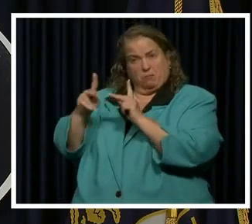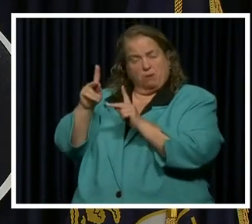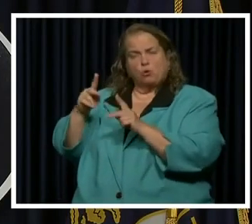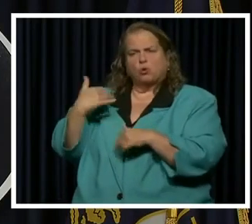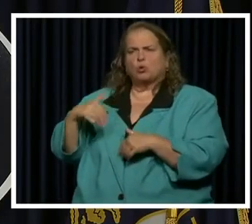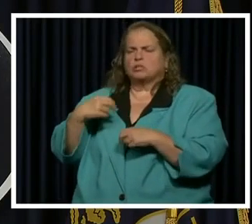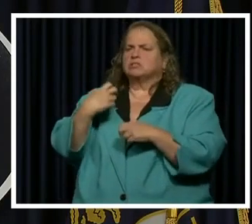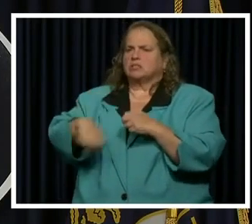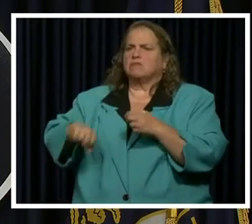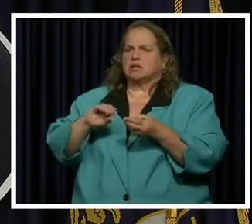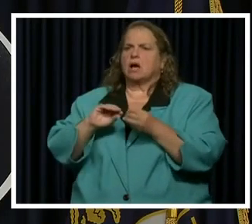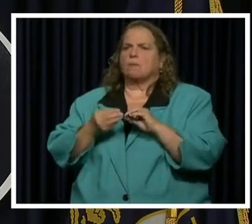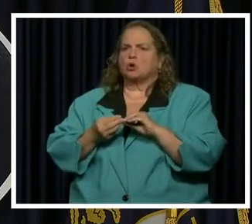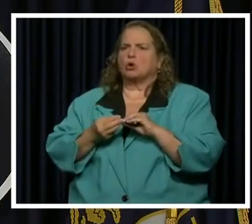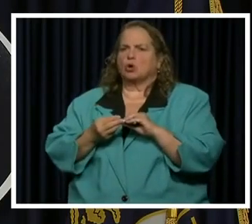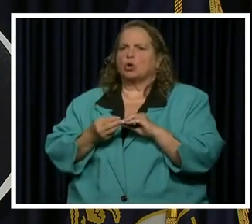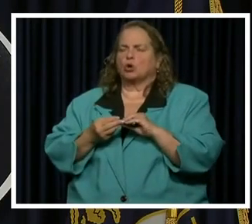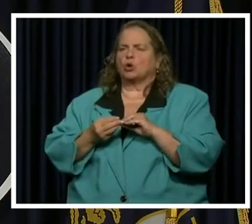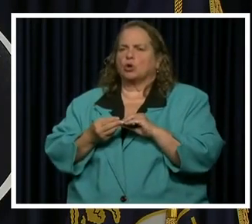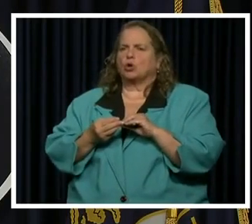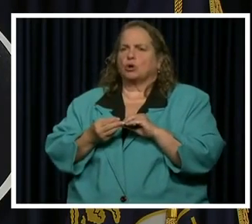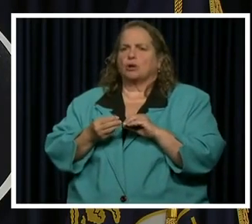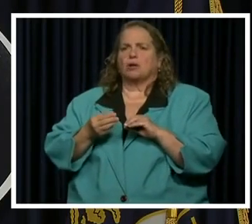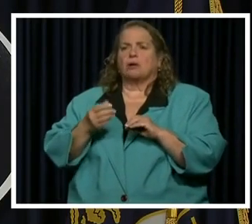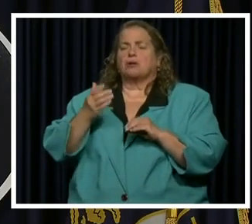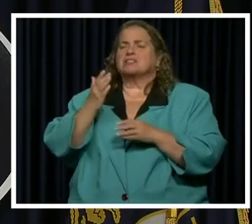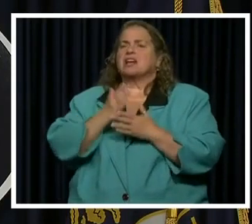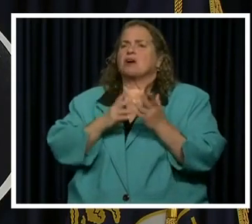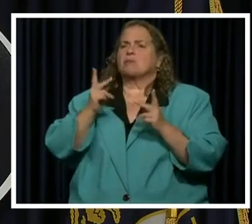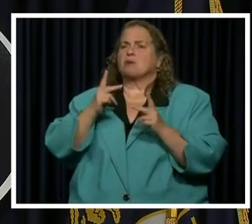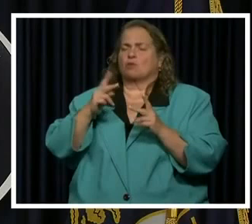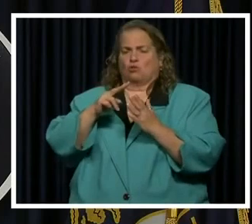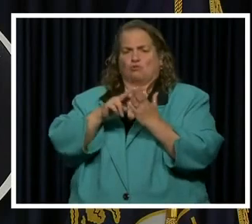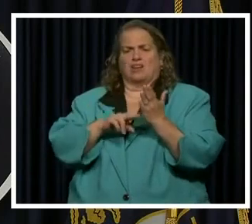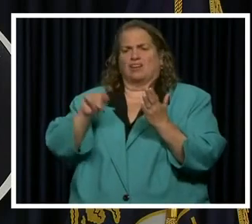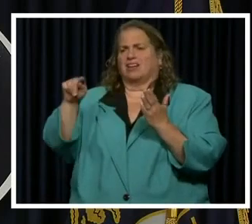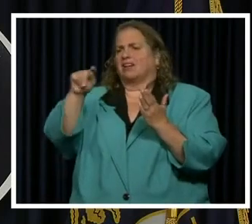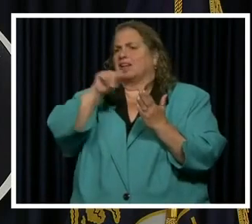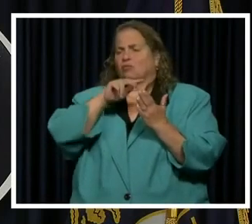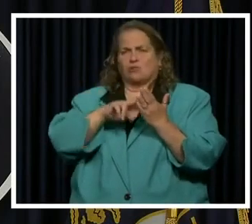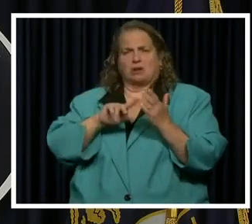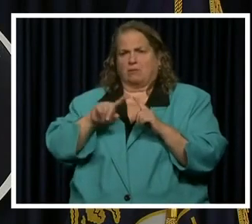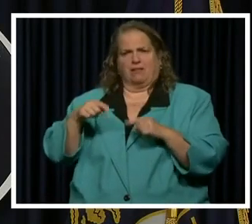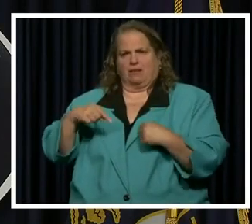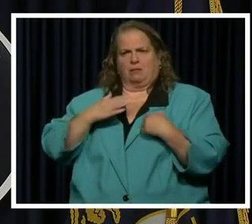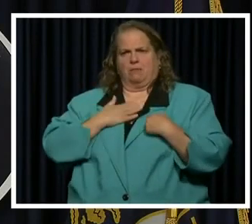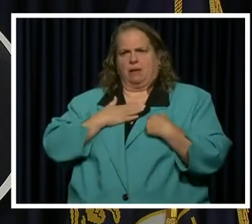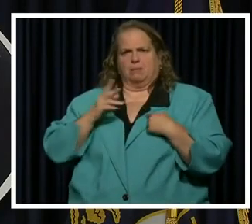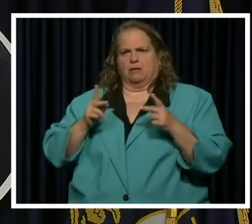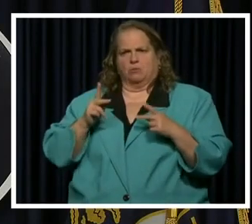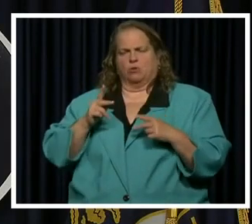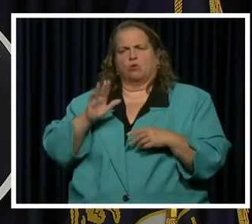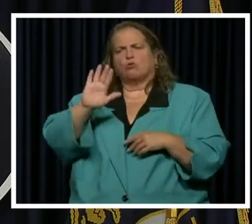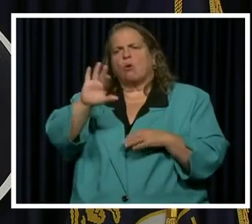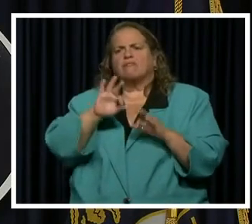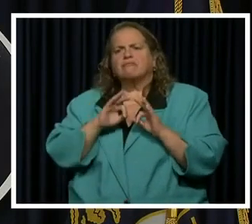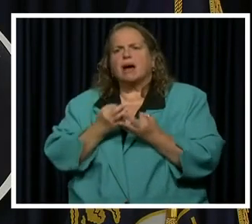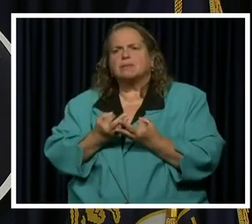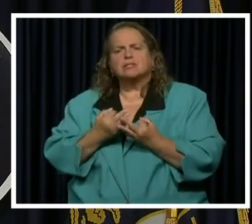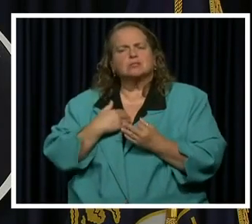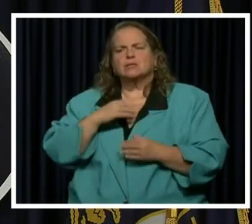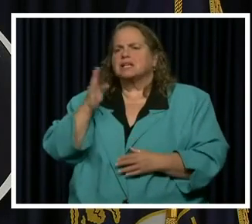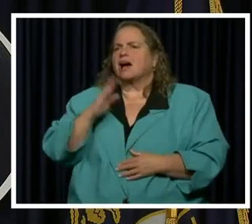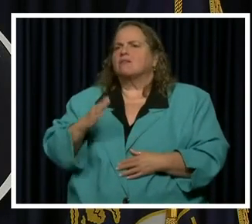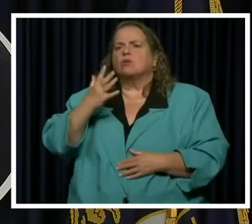than numbers that many of our neighbors may read off on a daily basis. But these are my people. These are your families and we never want to